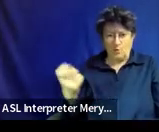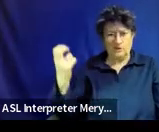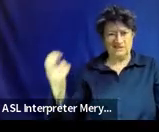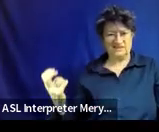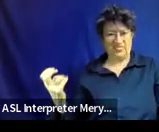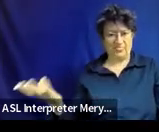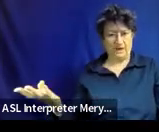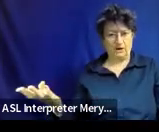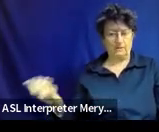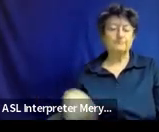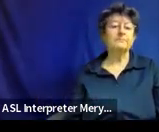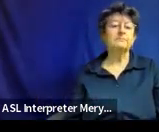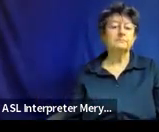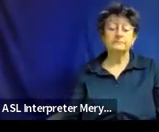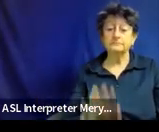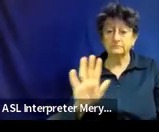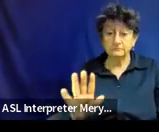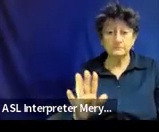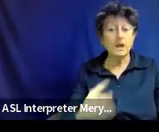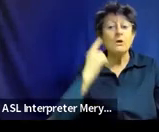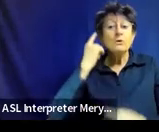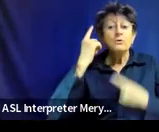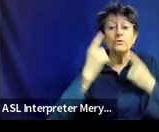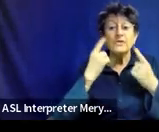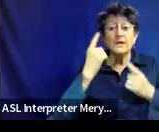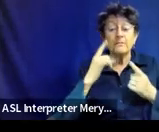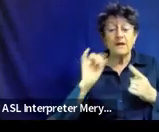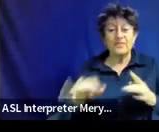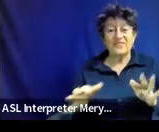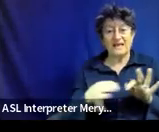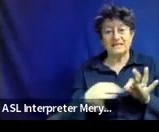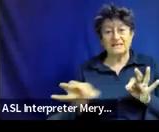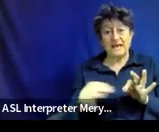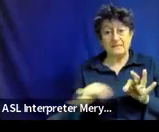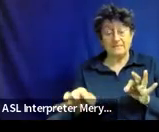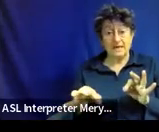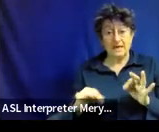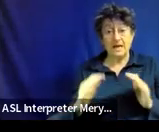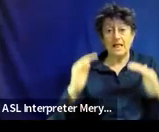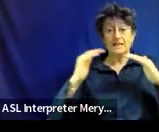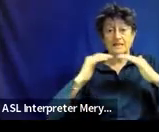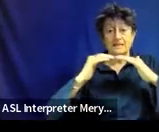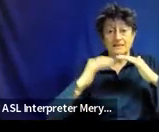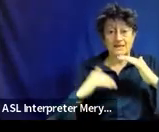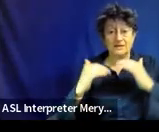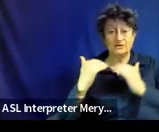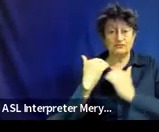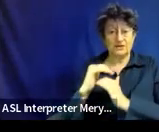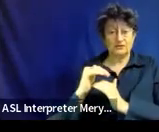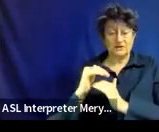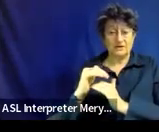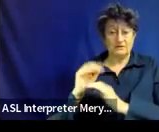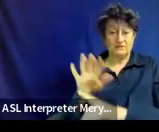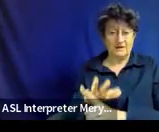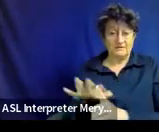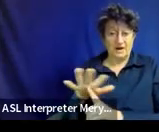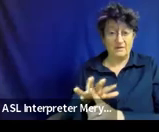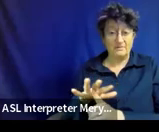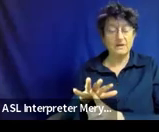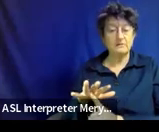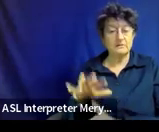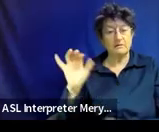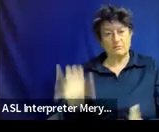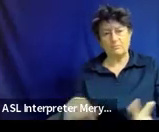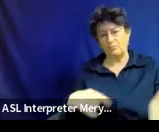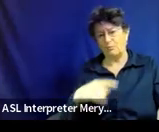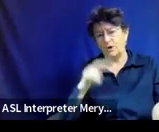And then when you think about that statement of least restrictive environment, this is really what we're looking for. You